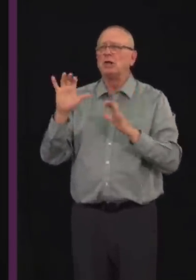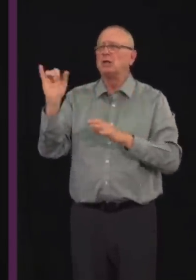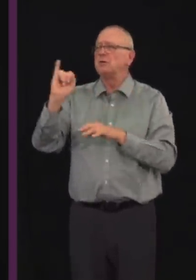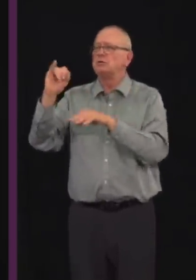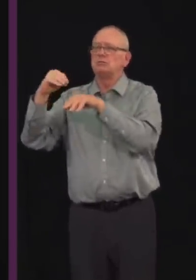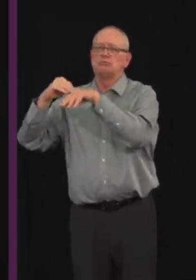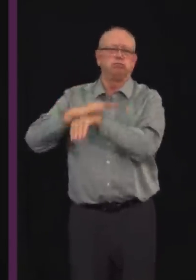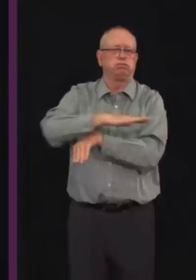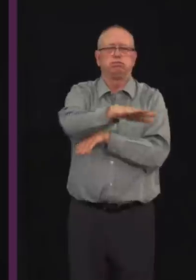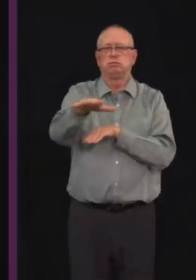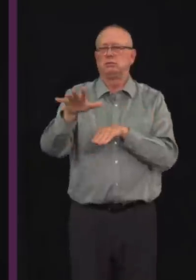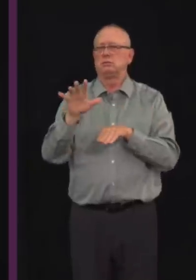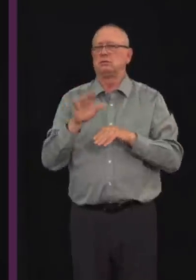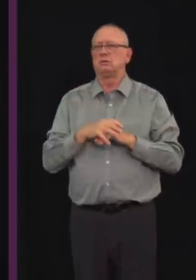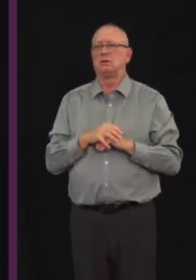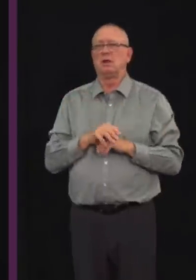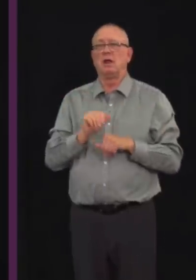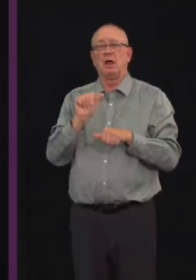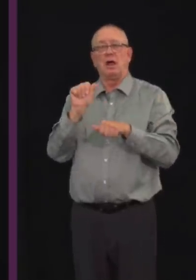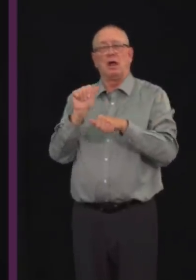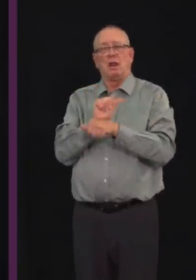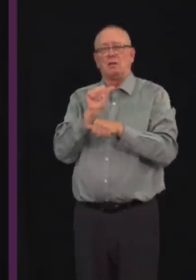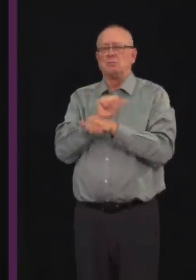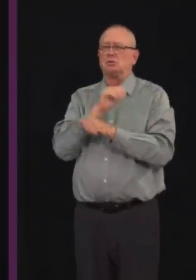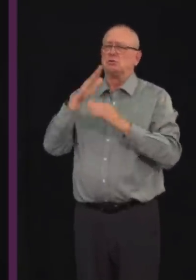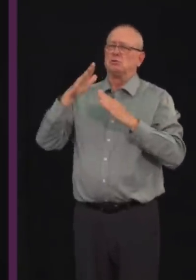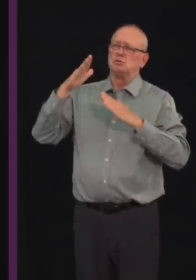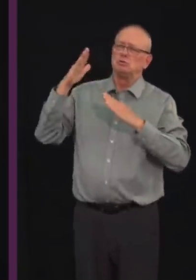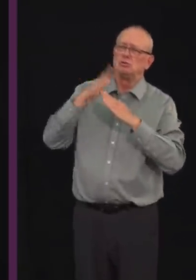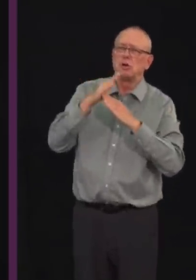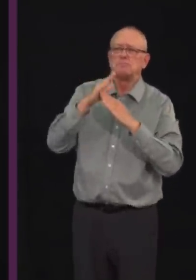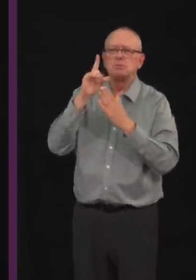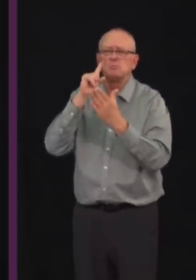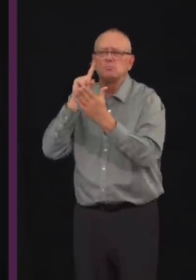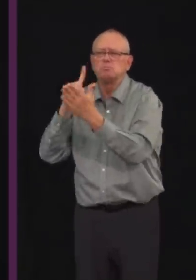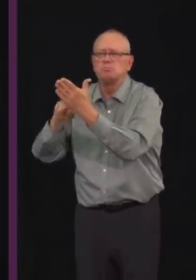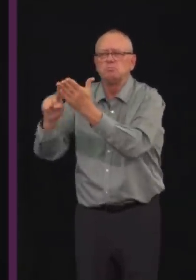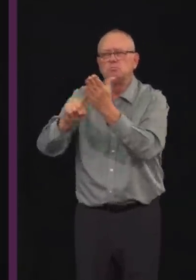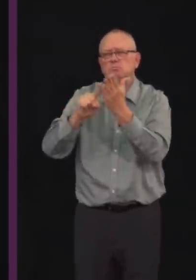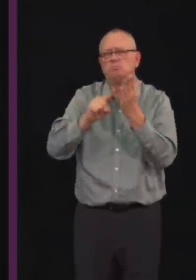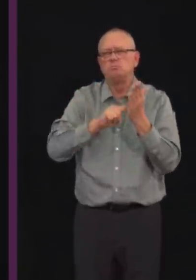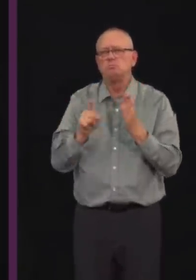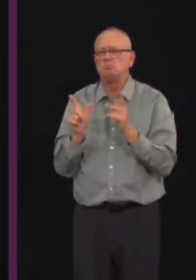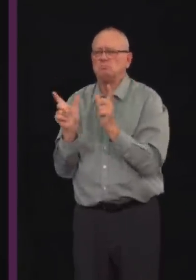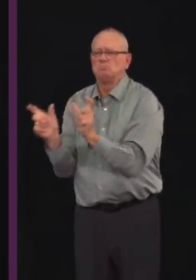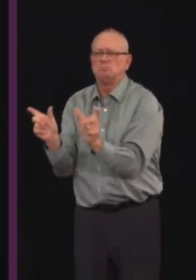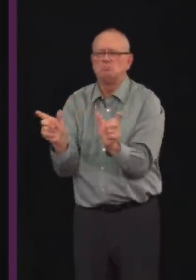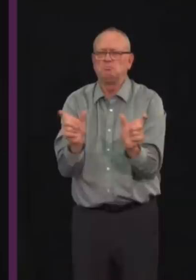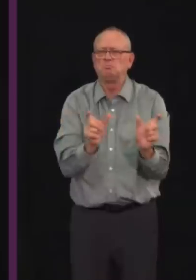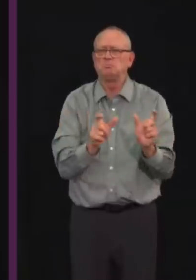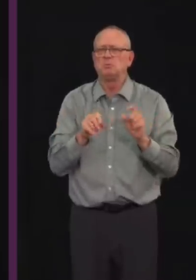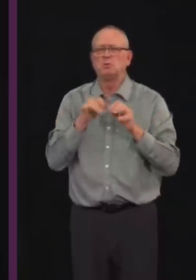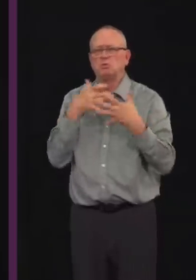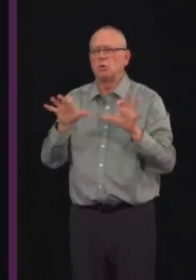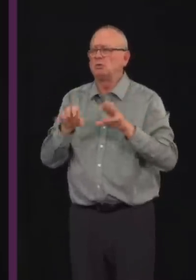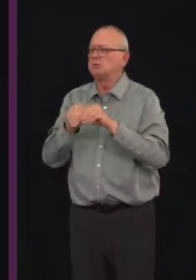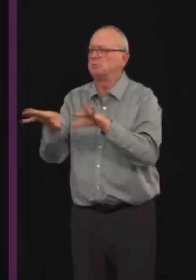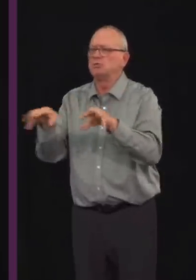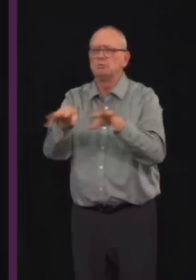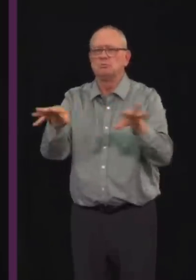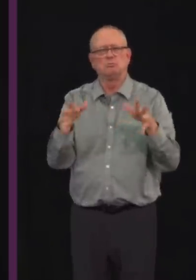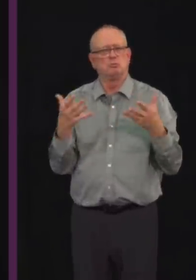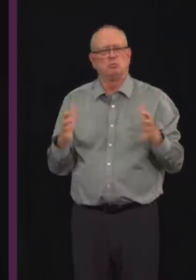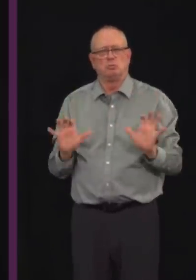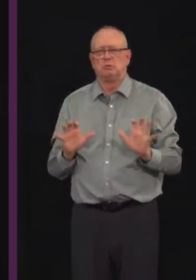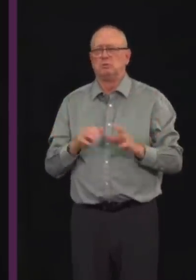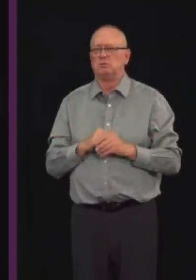is keeping outbreaks at bay. In fact, we increased testing to an average of 5,000 per day over